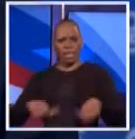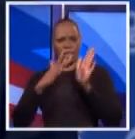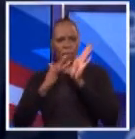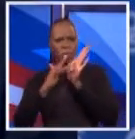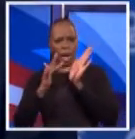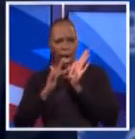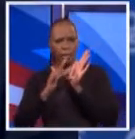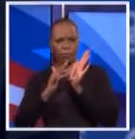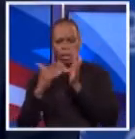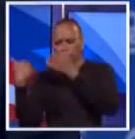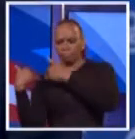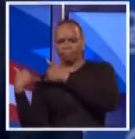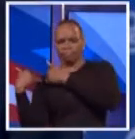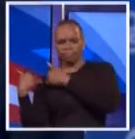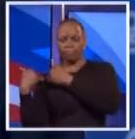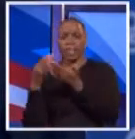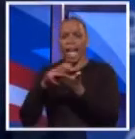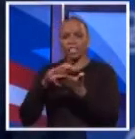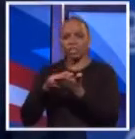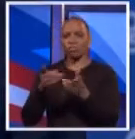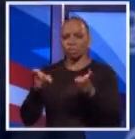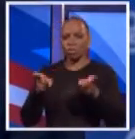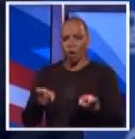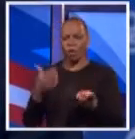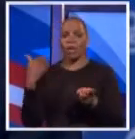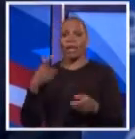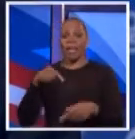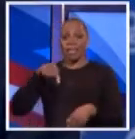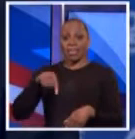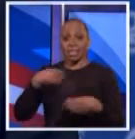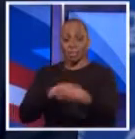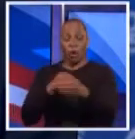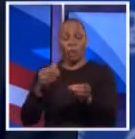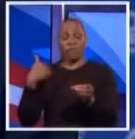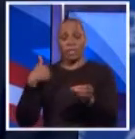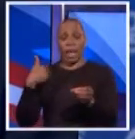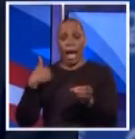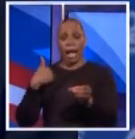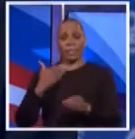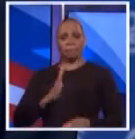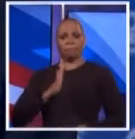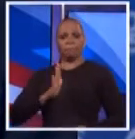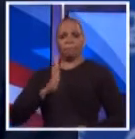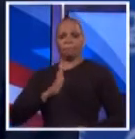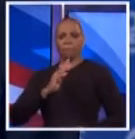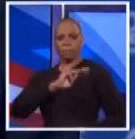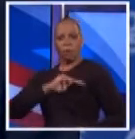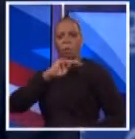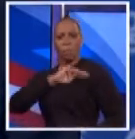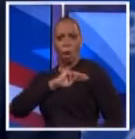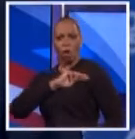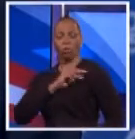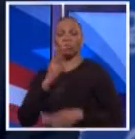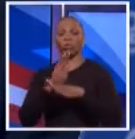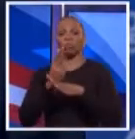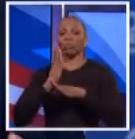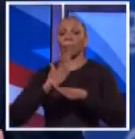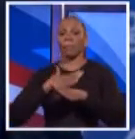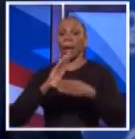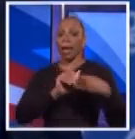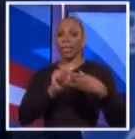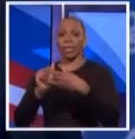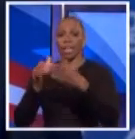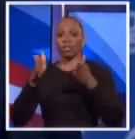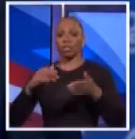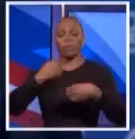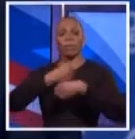to make sure that this office has the highest level of integrity, that I'm going to use my experience in leadership to make sure that we create a level